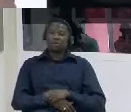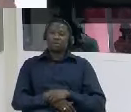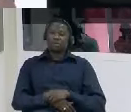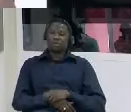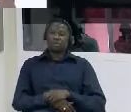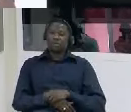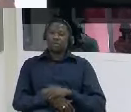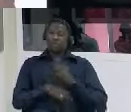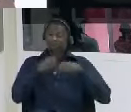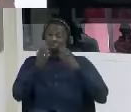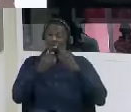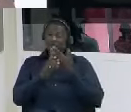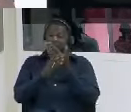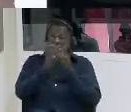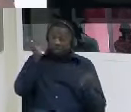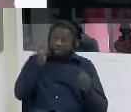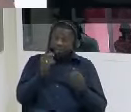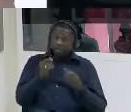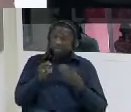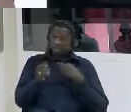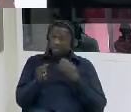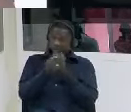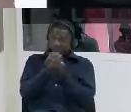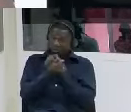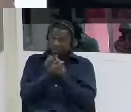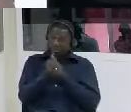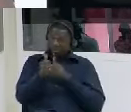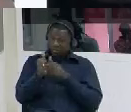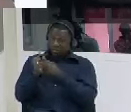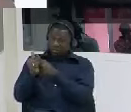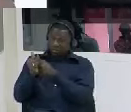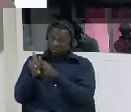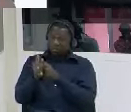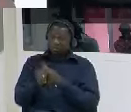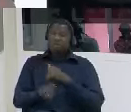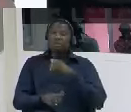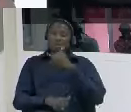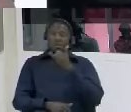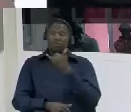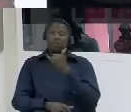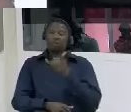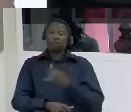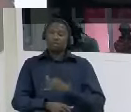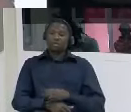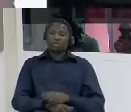in his custody exactly yes